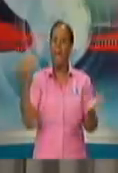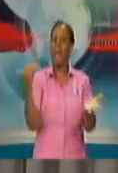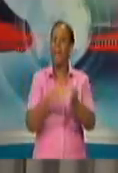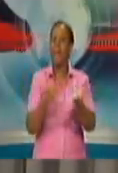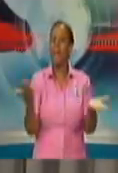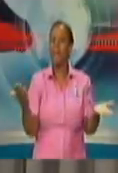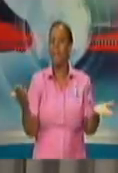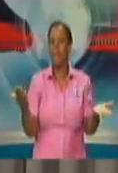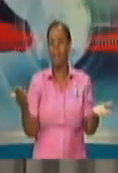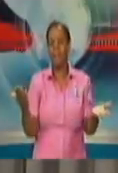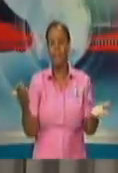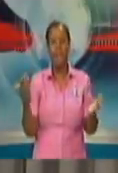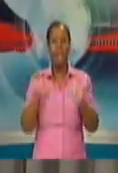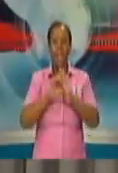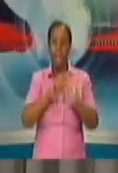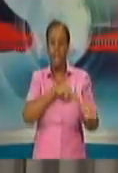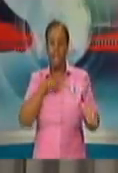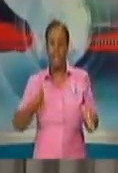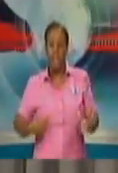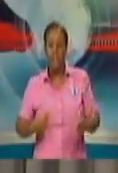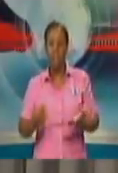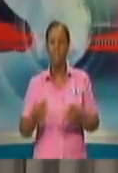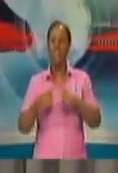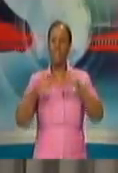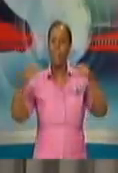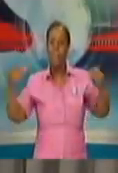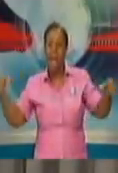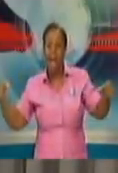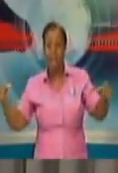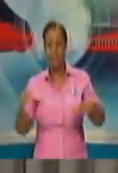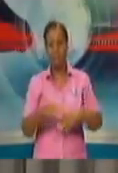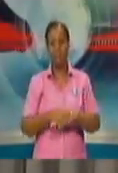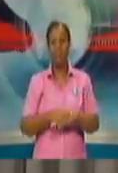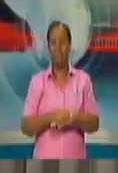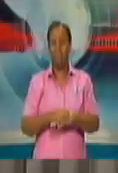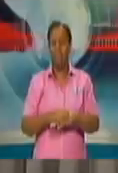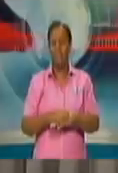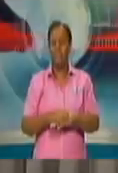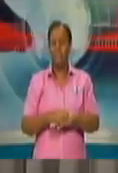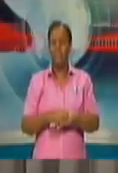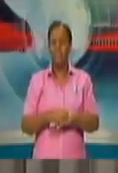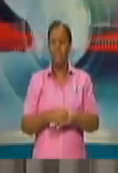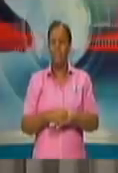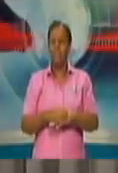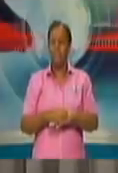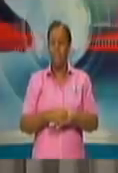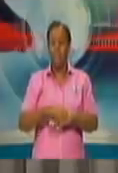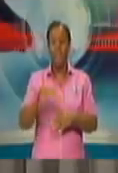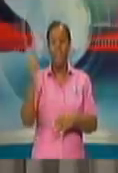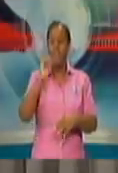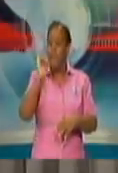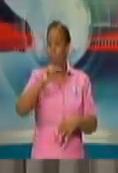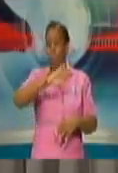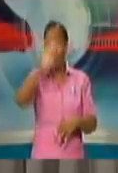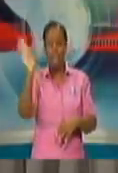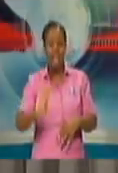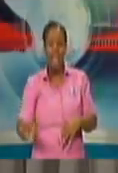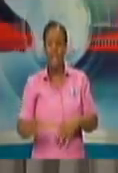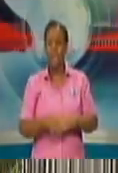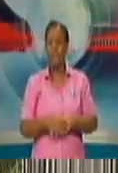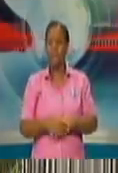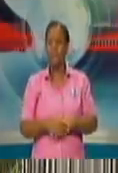Japan and Germany, and so on. And even this morning, Minister of Health, I was looking at the situation in Brazil. Correct. And in Brazil, I mean, you had